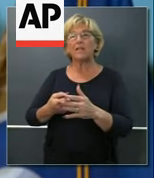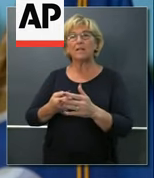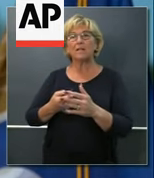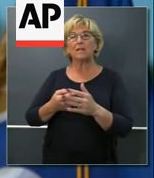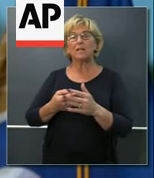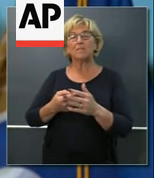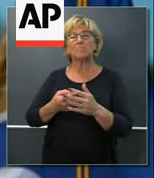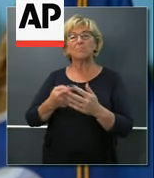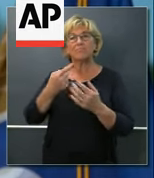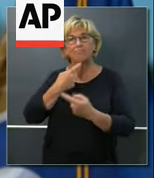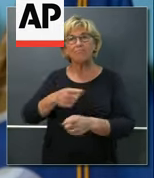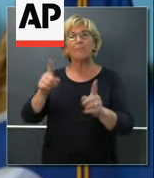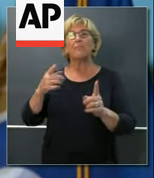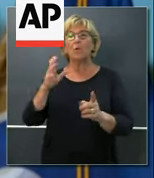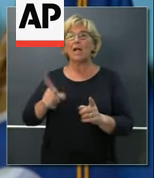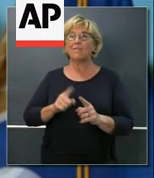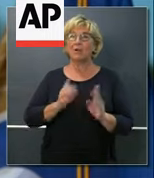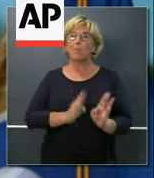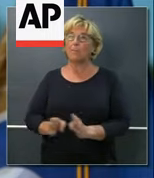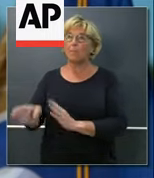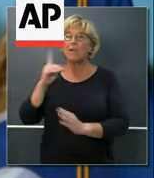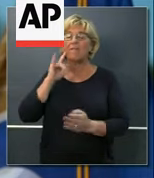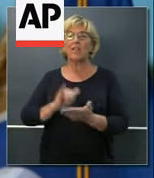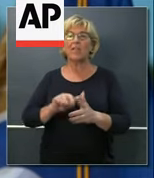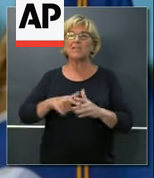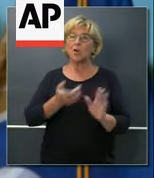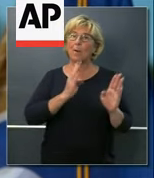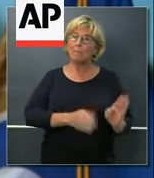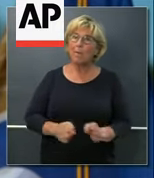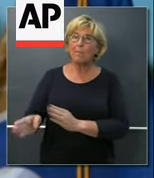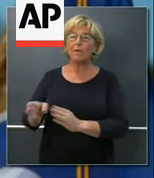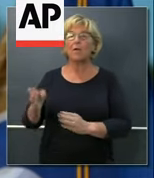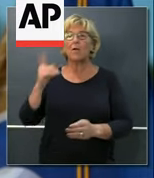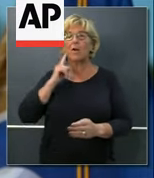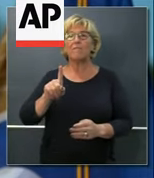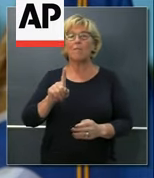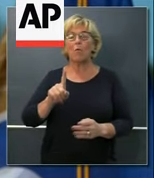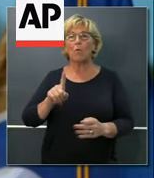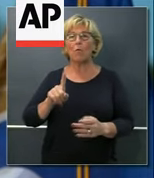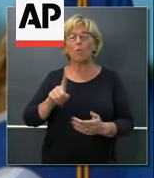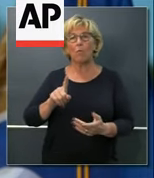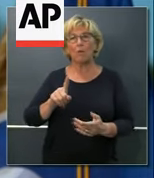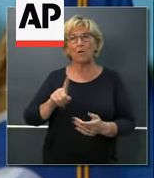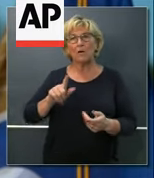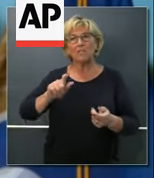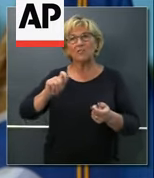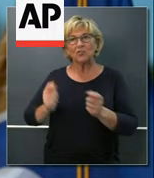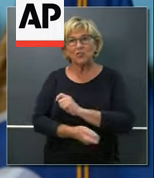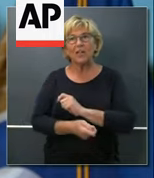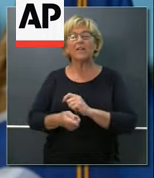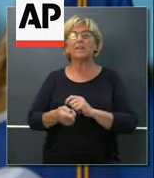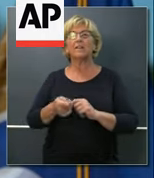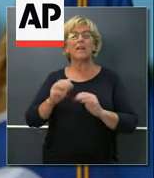in this indicator. We need to prepare for that. We need to start preparing for the physical changes in the schools and the